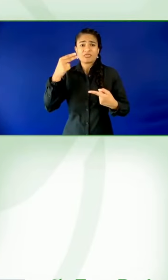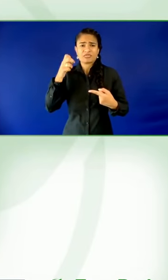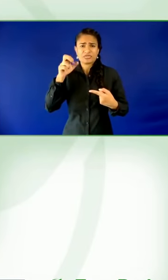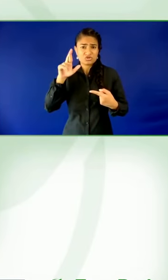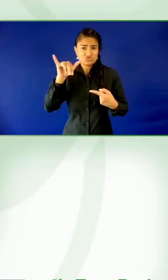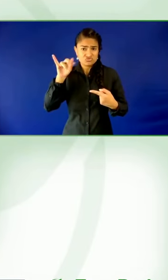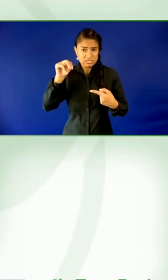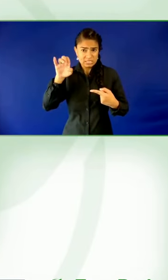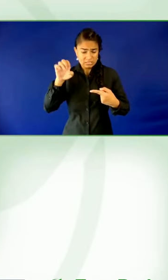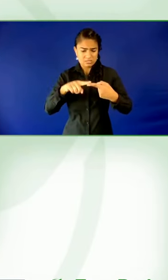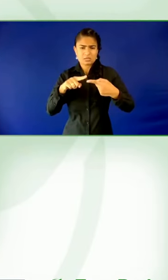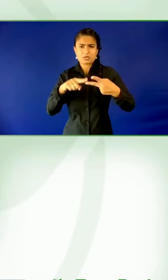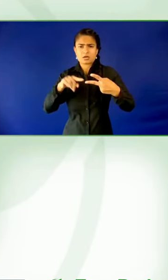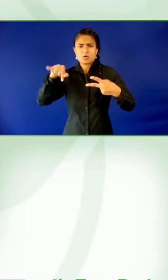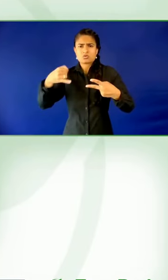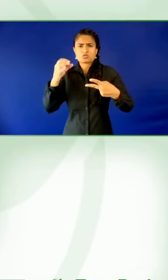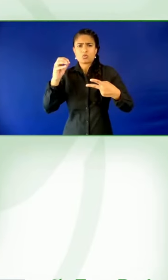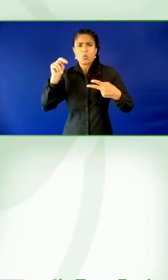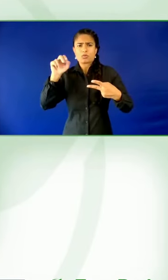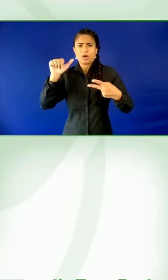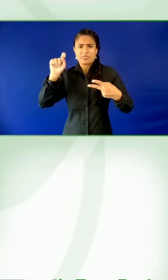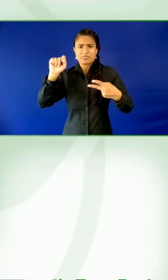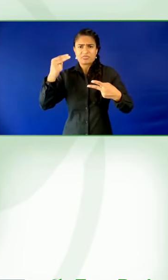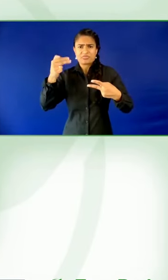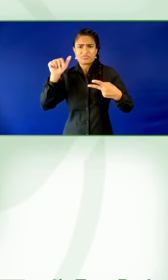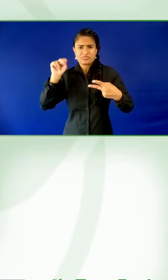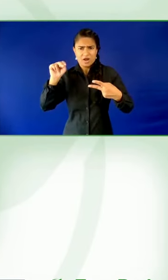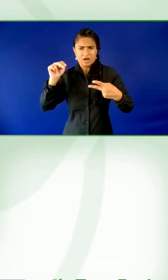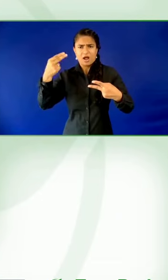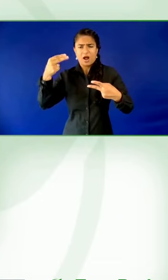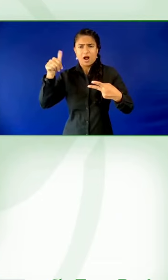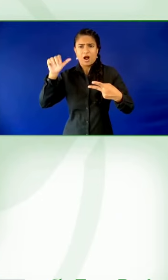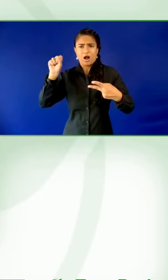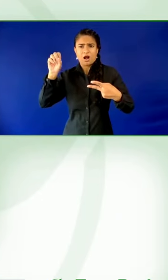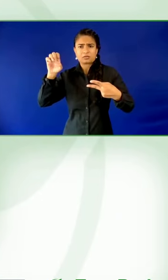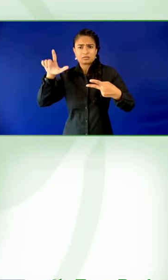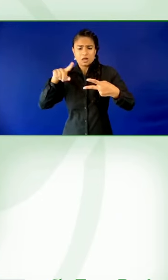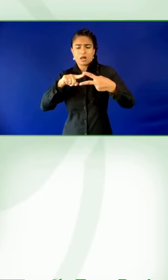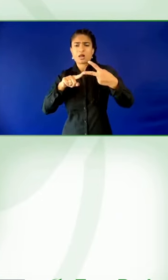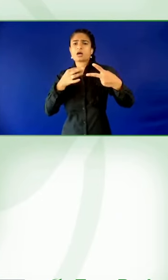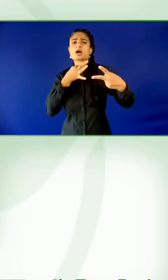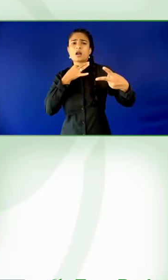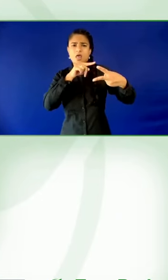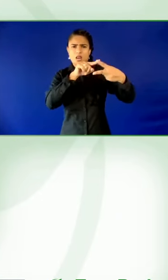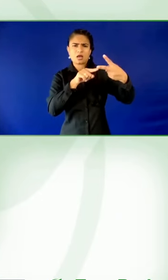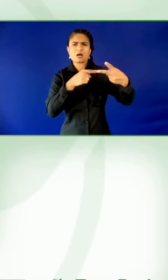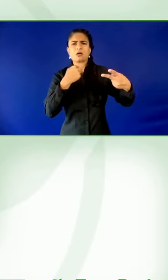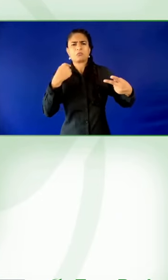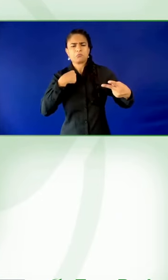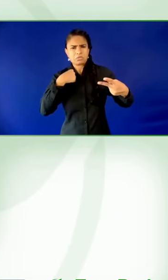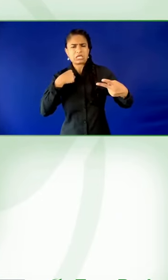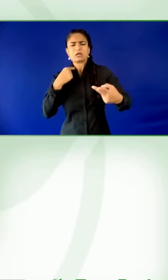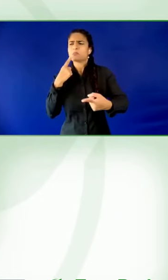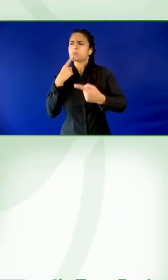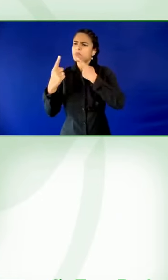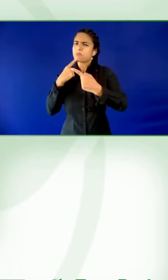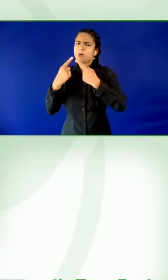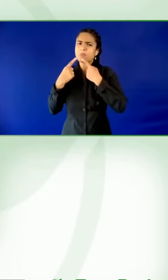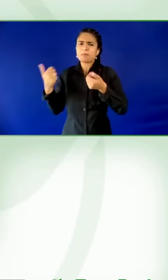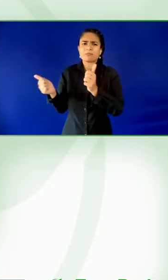banks work together can actually help every single one. One of the banks actually move forwards because